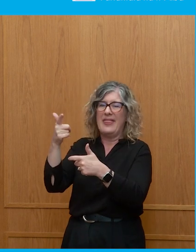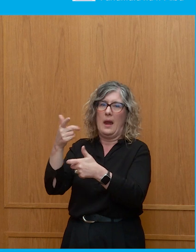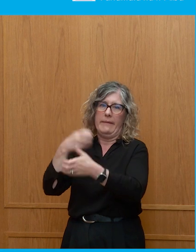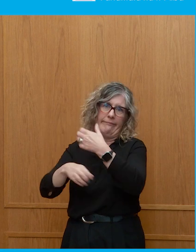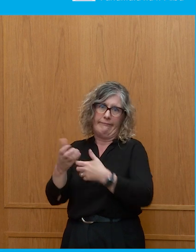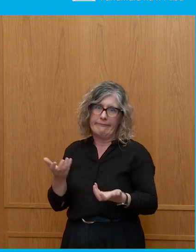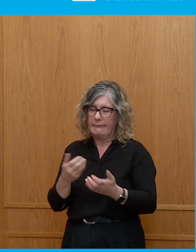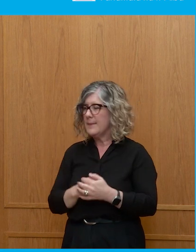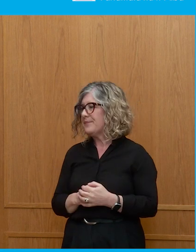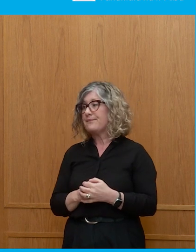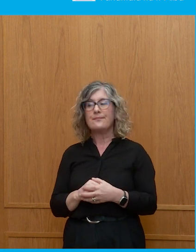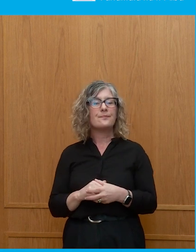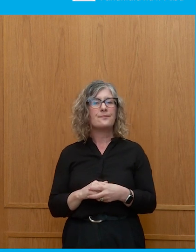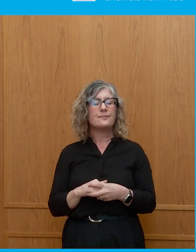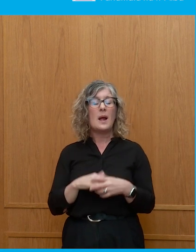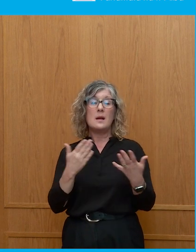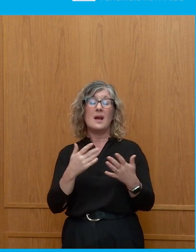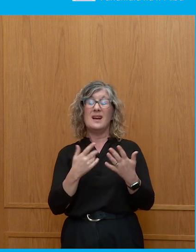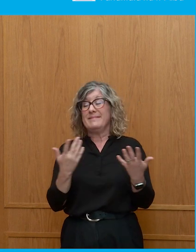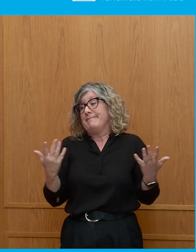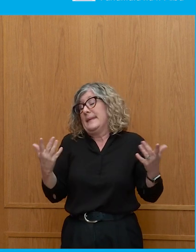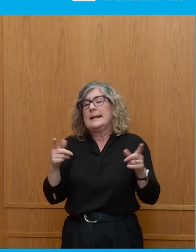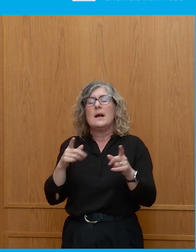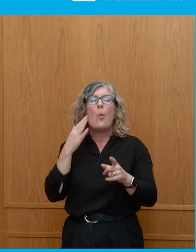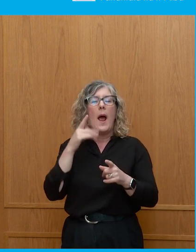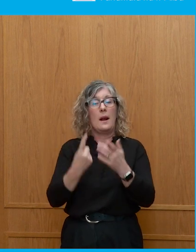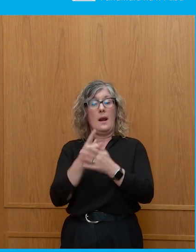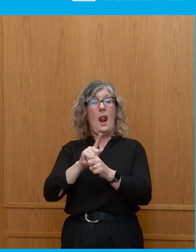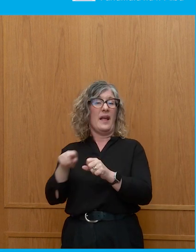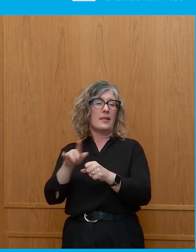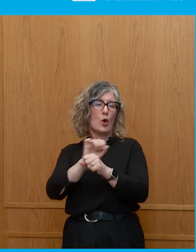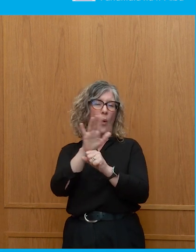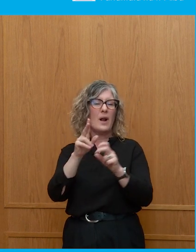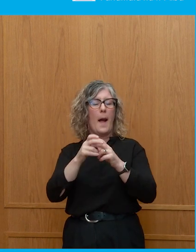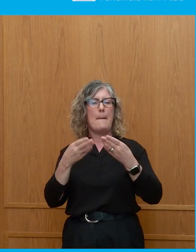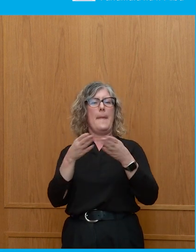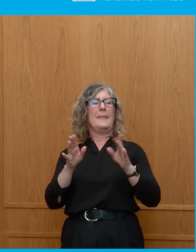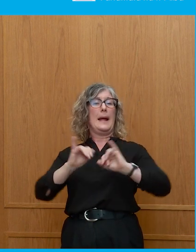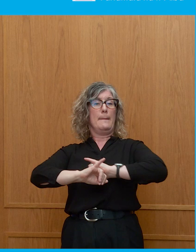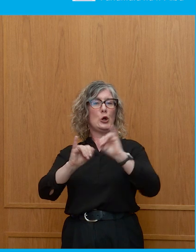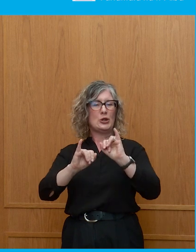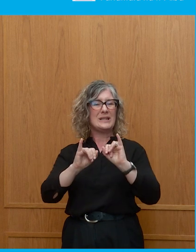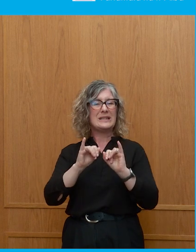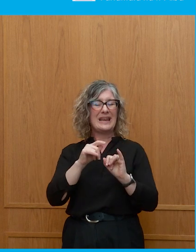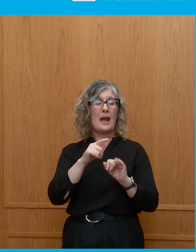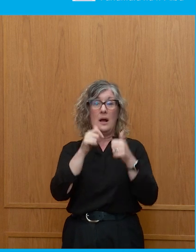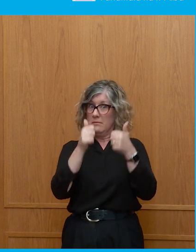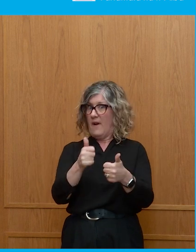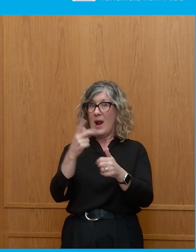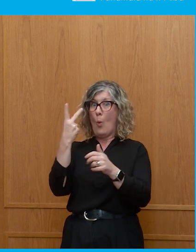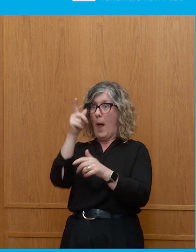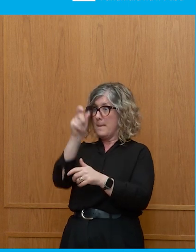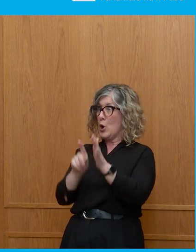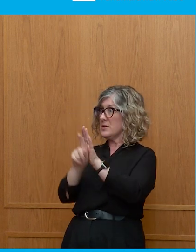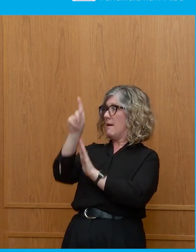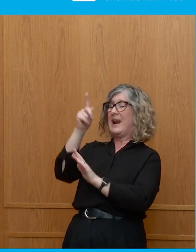the case of a public health emergency, that could work very well when people trust the messenger. If they